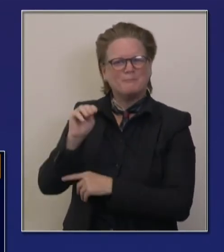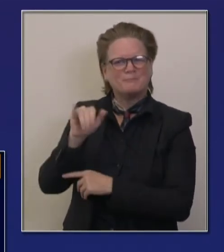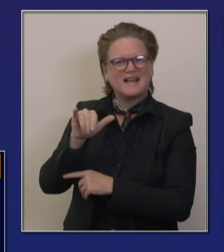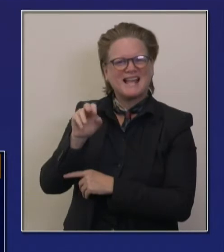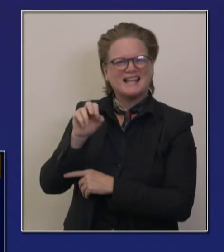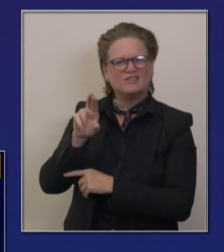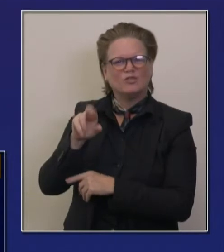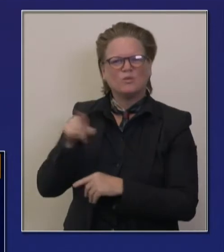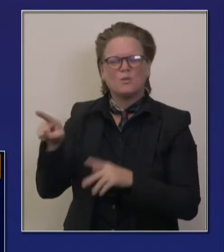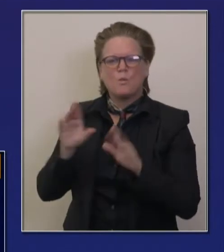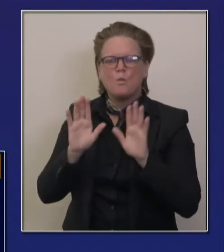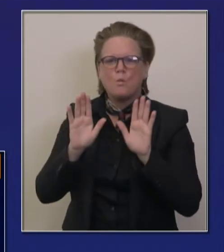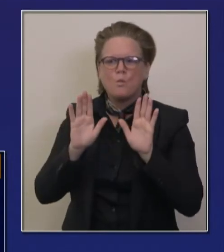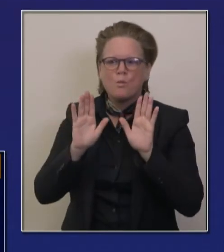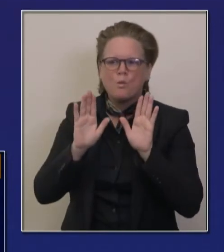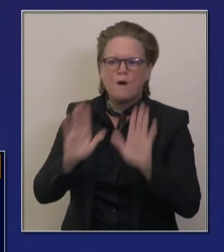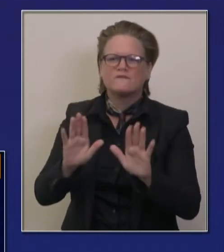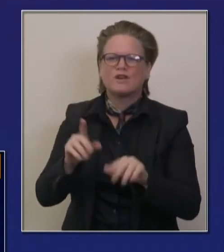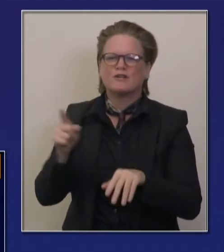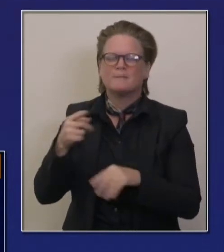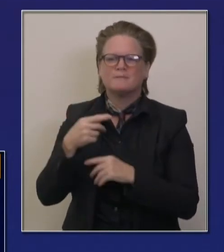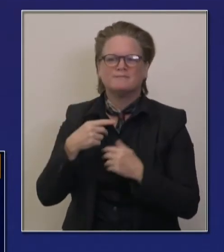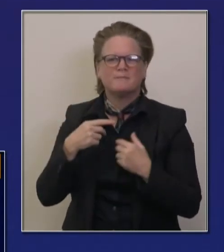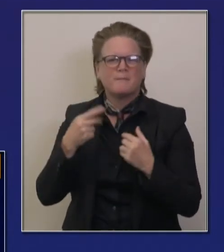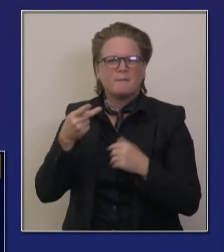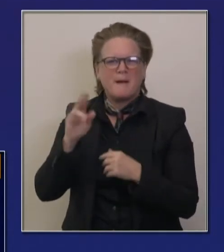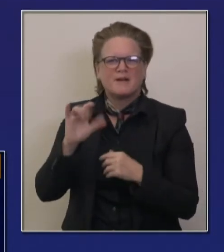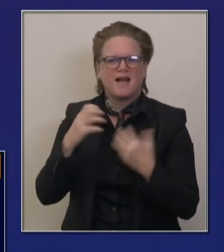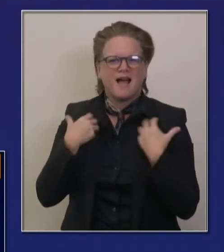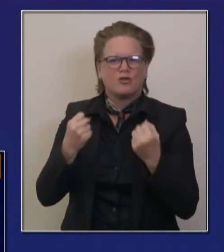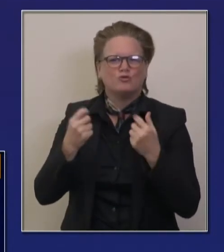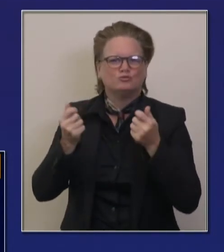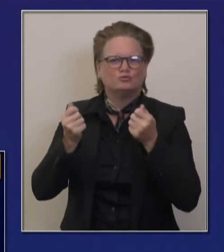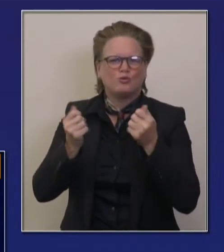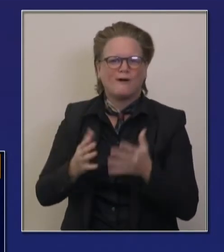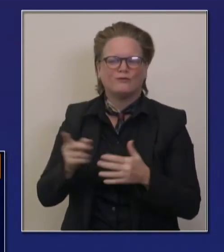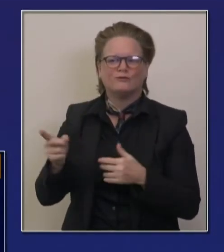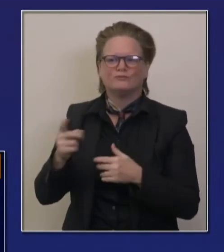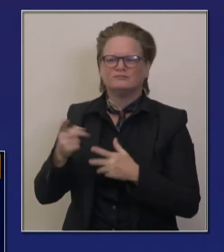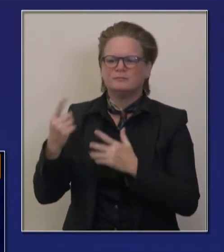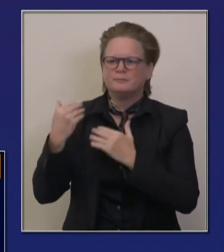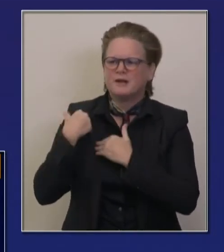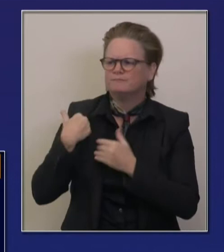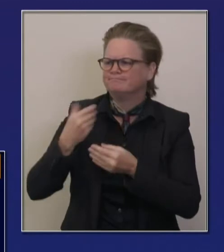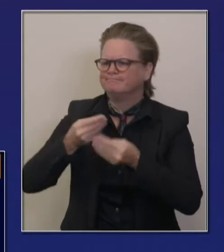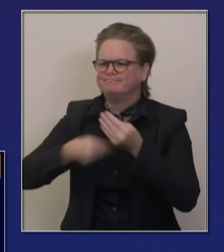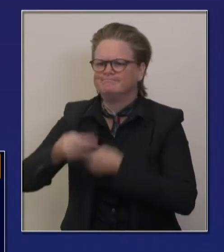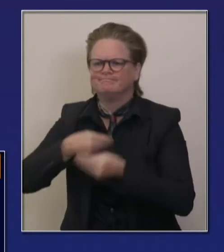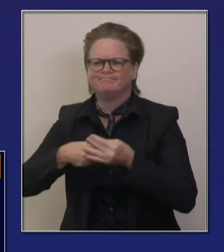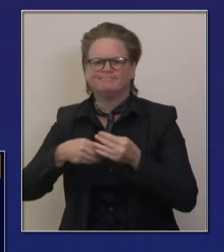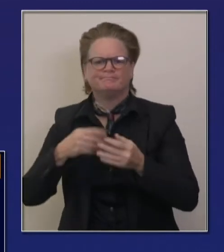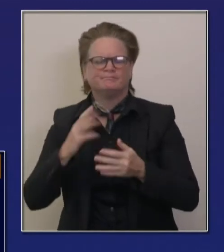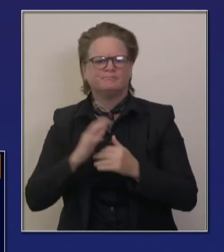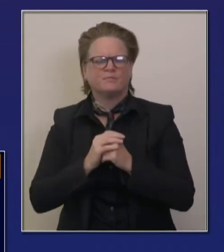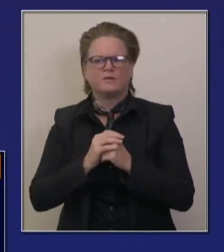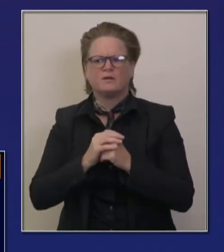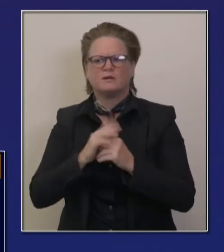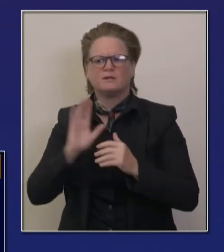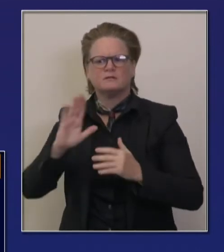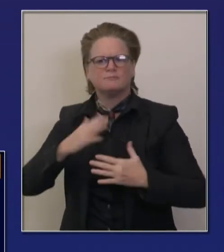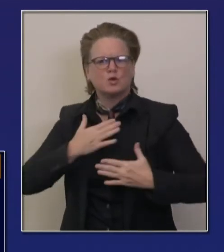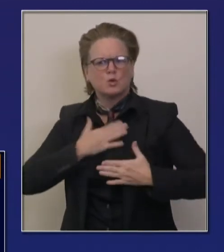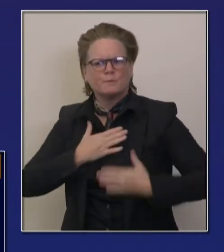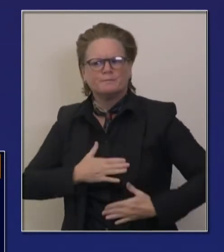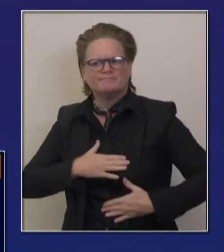of, uh, the most well resourced both financially and, uh, from a human, uh, capital perspective. And Tomas, uh,